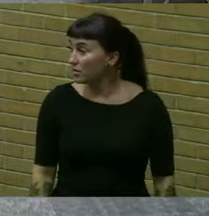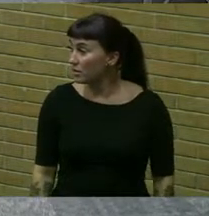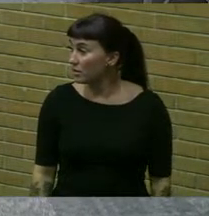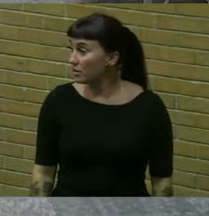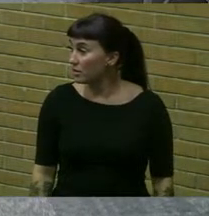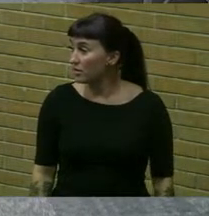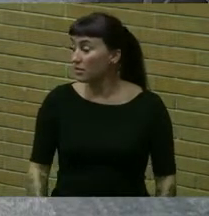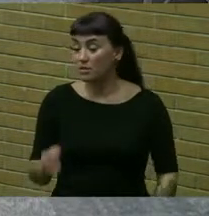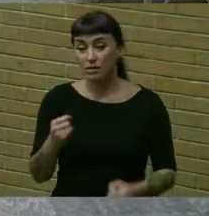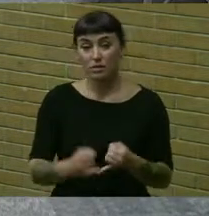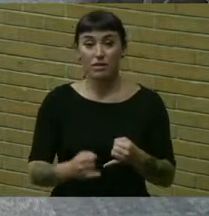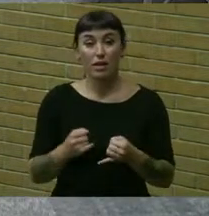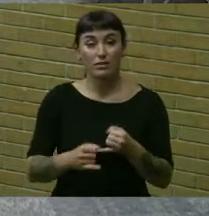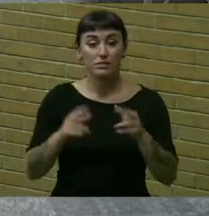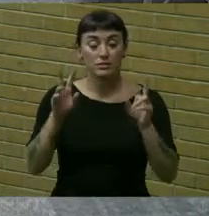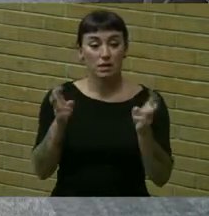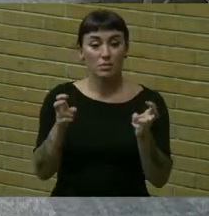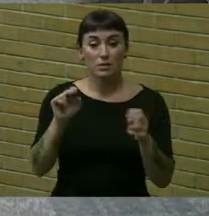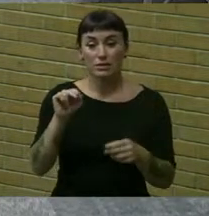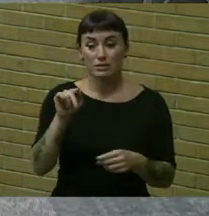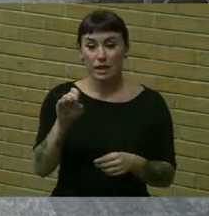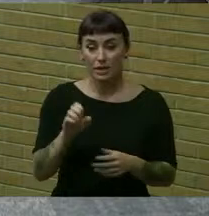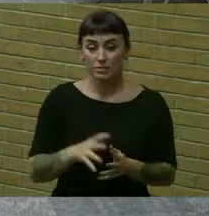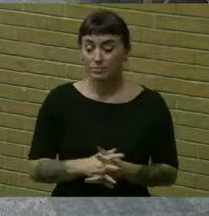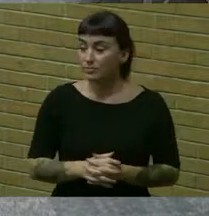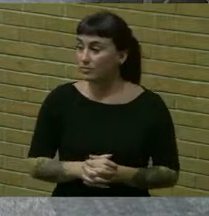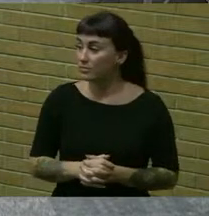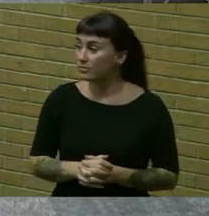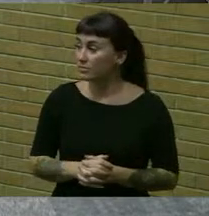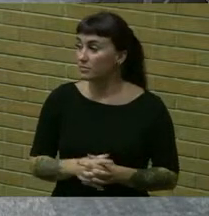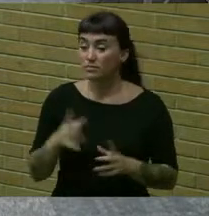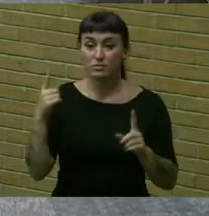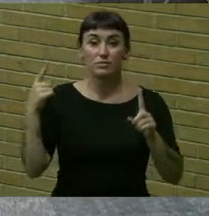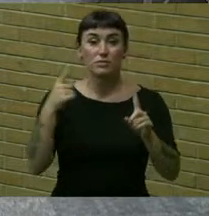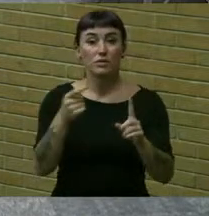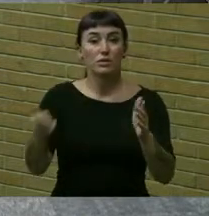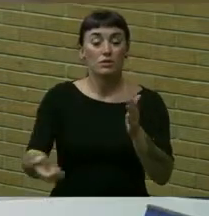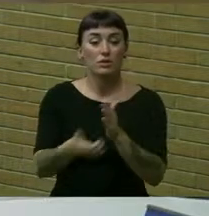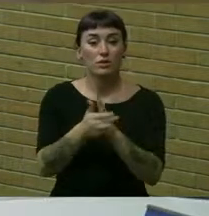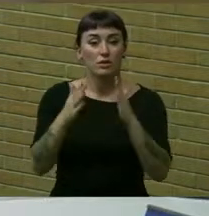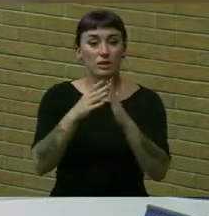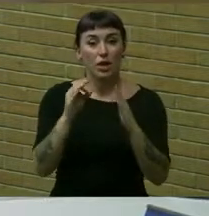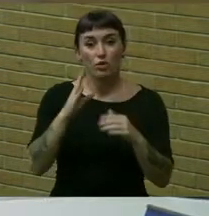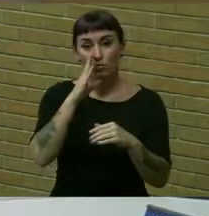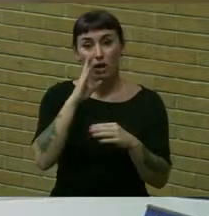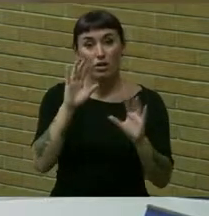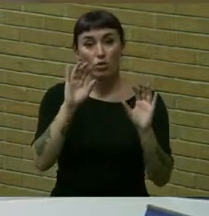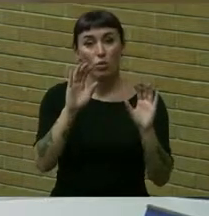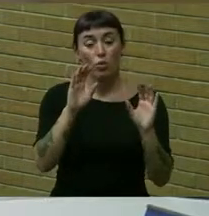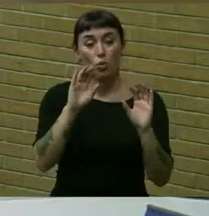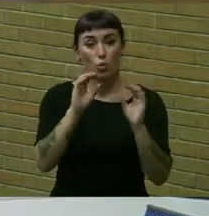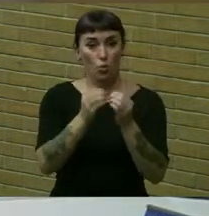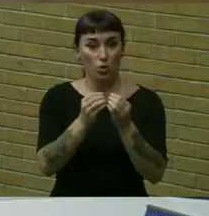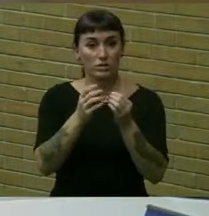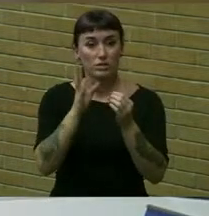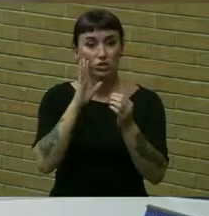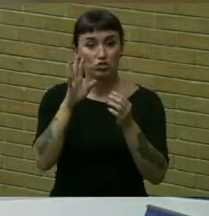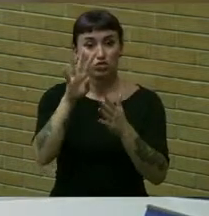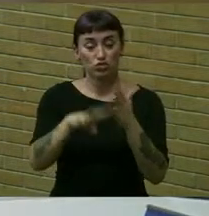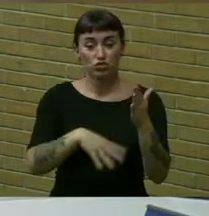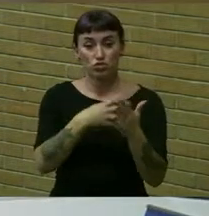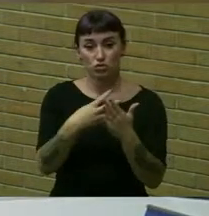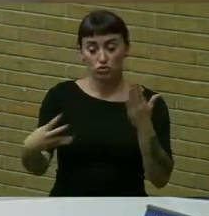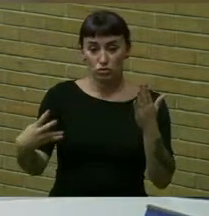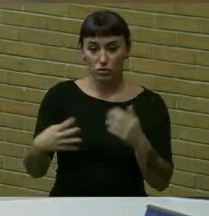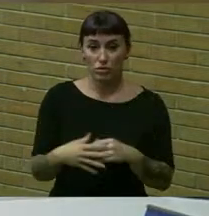the last matter um nate the next matter seeks to amend the town of brighton's organizational chart and non-represented